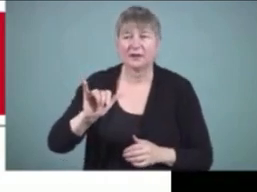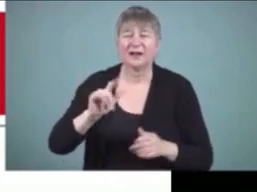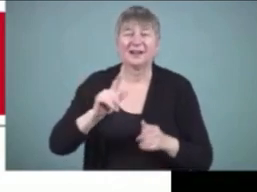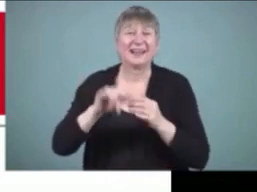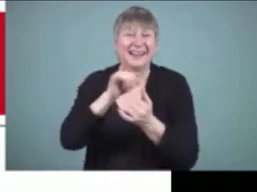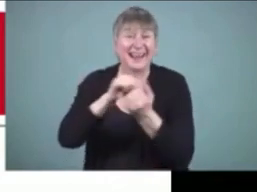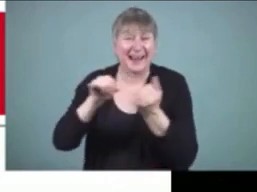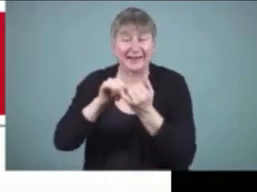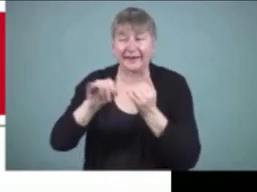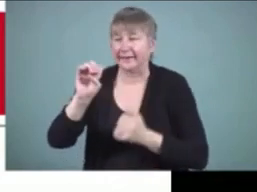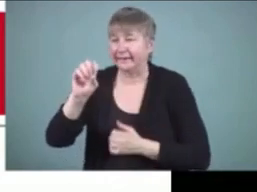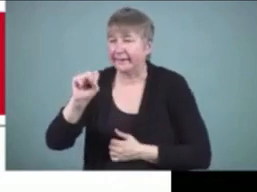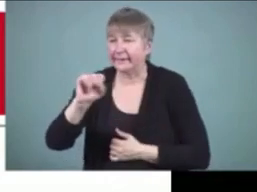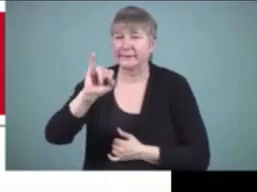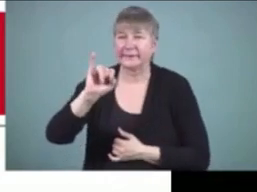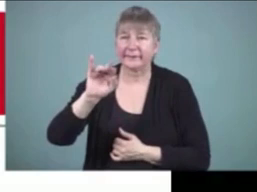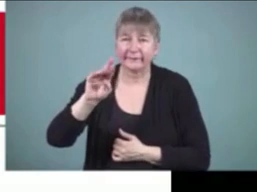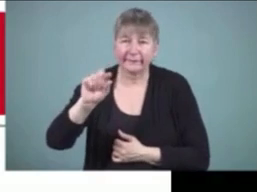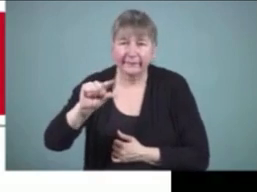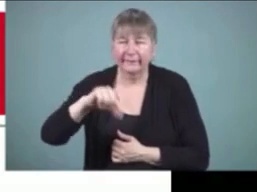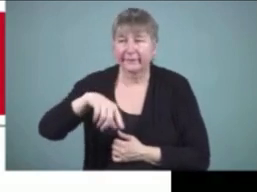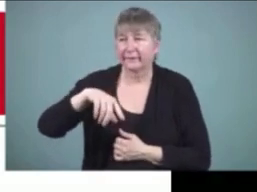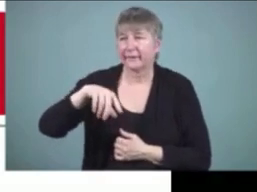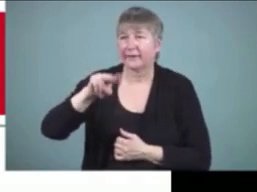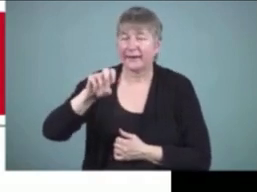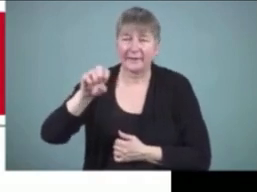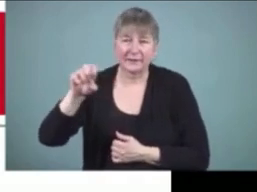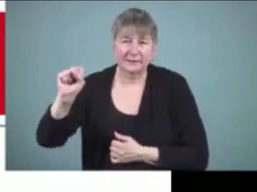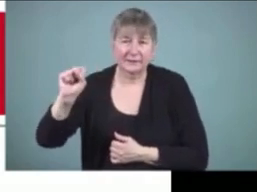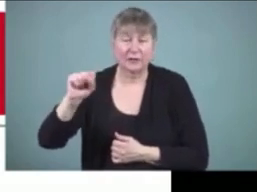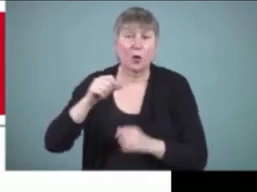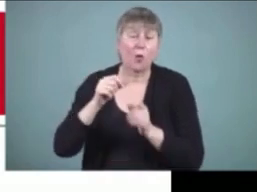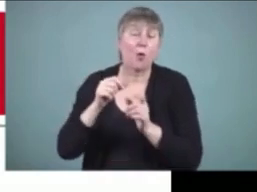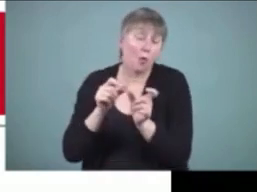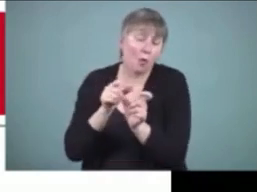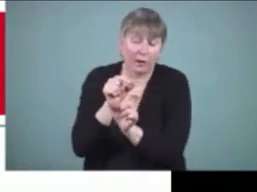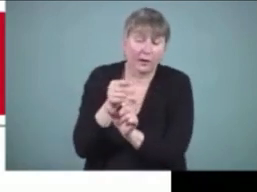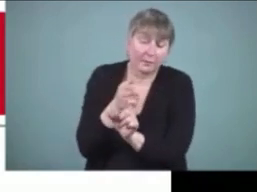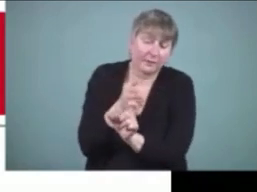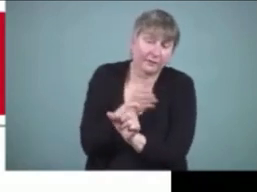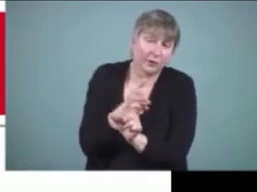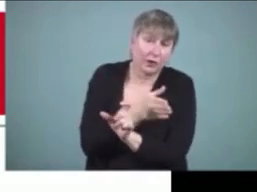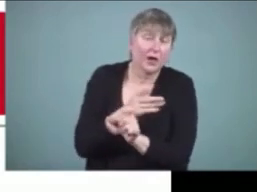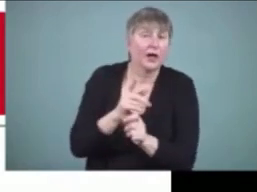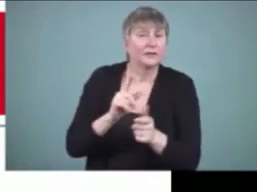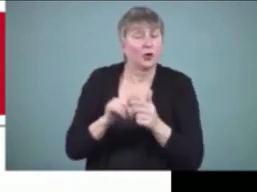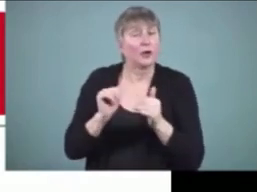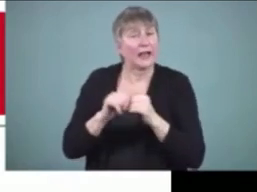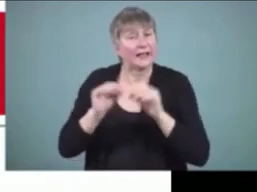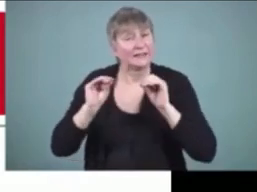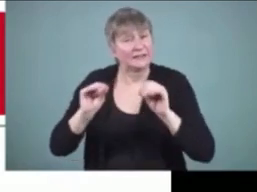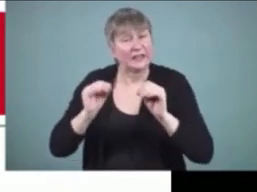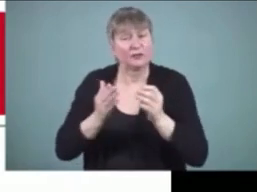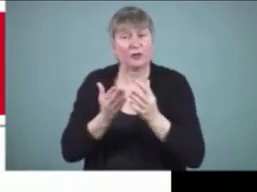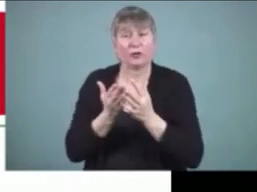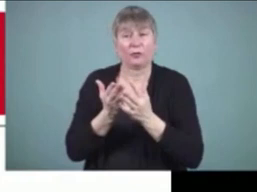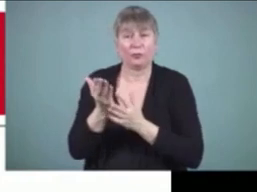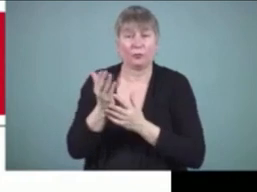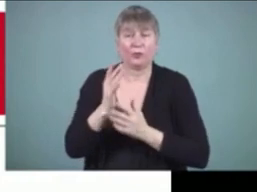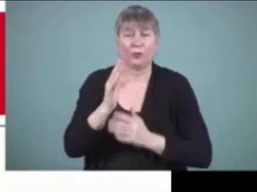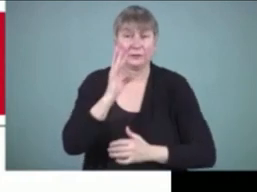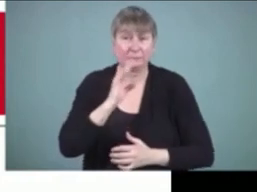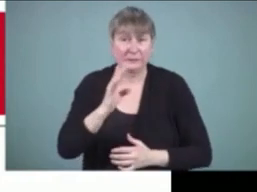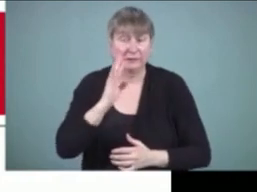or prefixes and suffixes and one can do that either in through the air language or through print where you leave